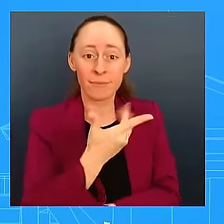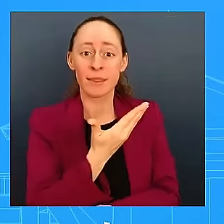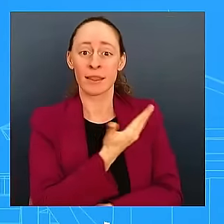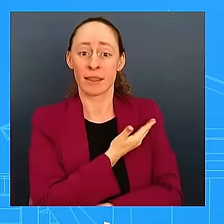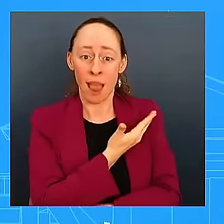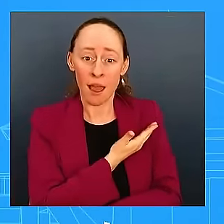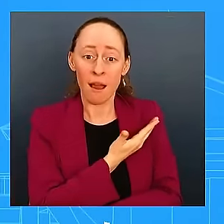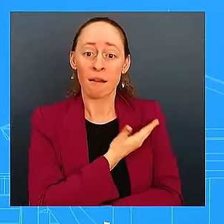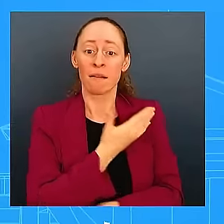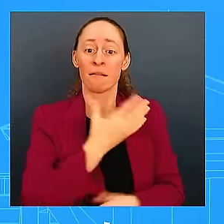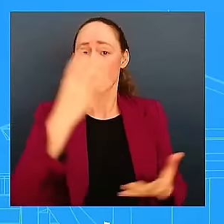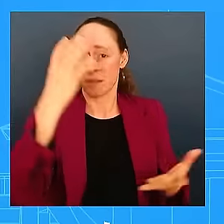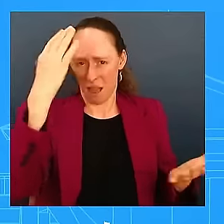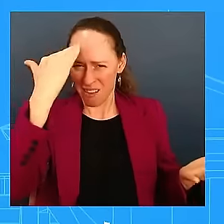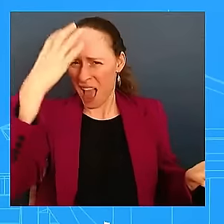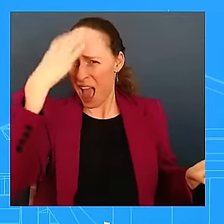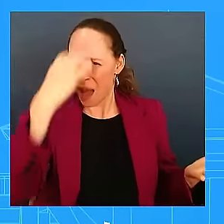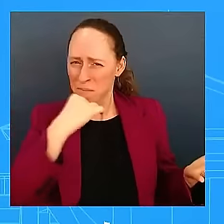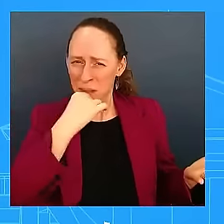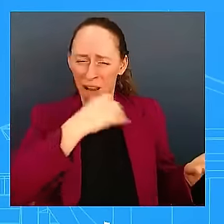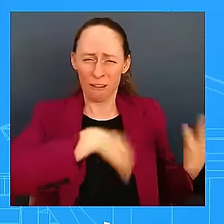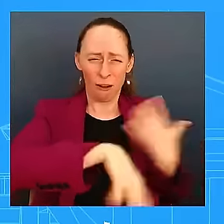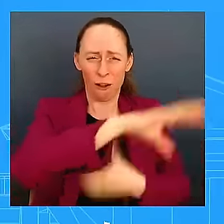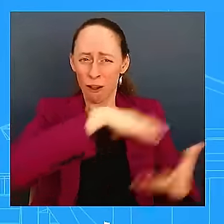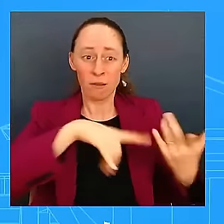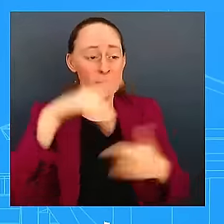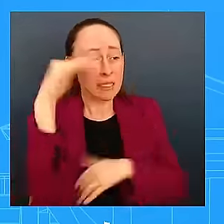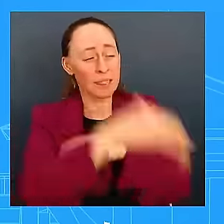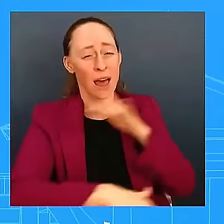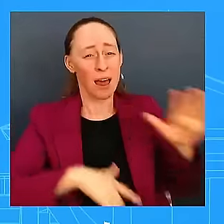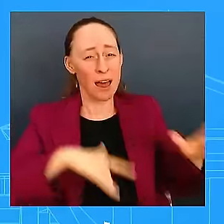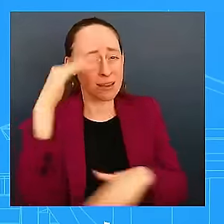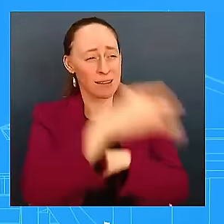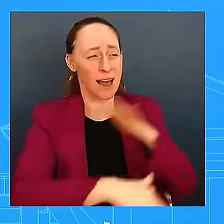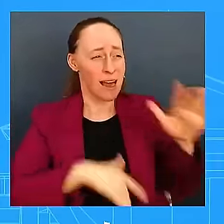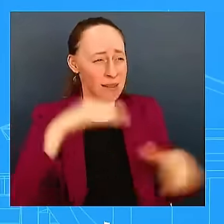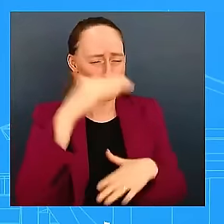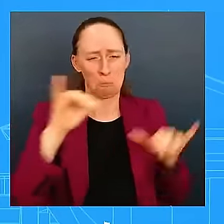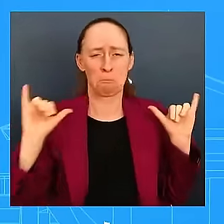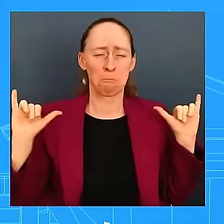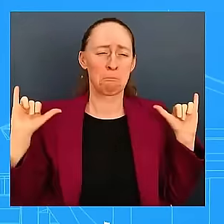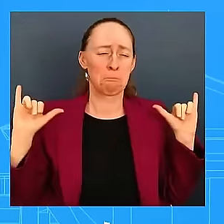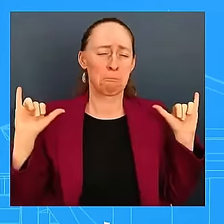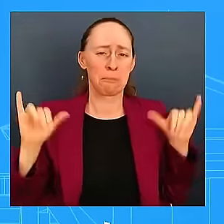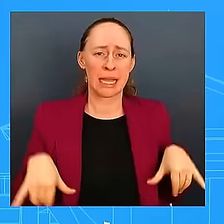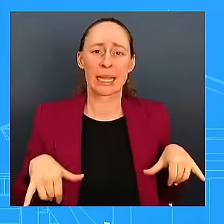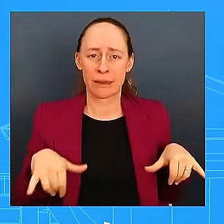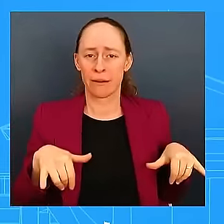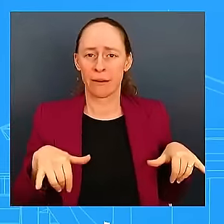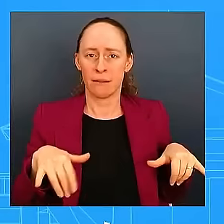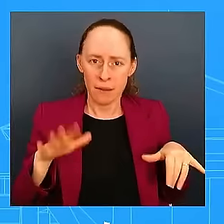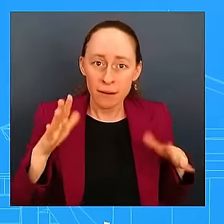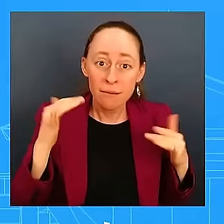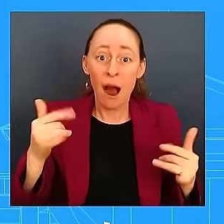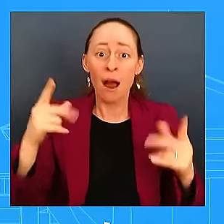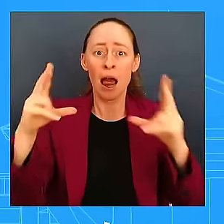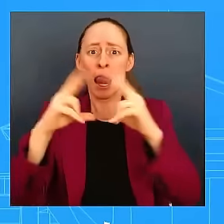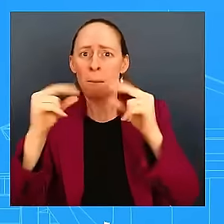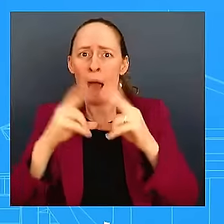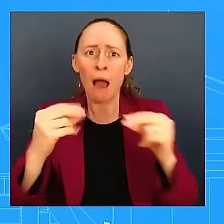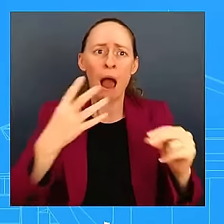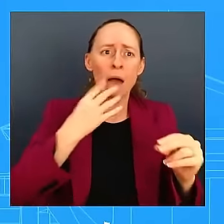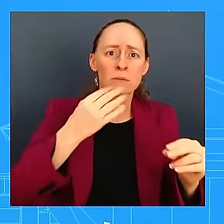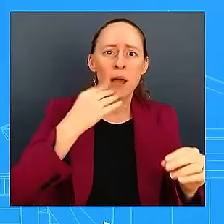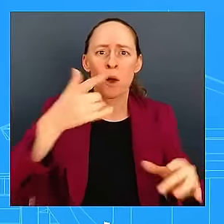party changes now. It's Israel and Hezbollah as opposed to Israel and Hamas. So where do you get this optimism when the President